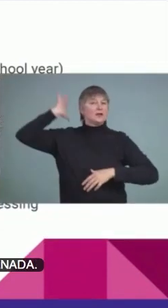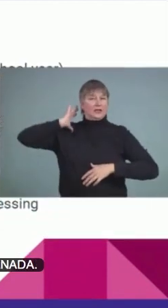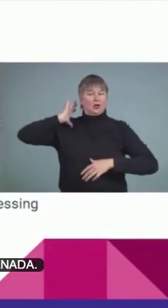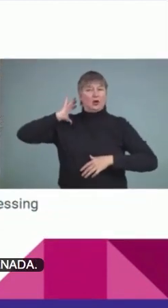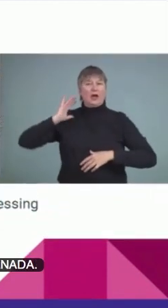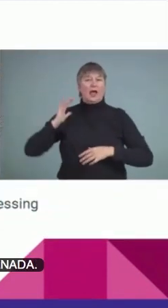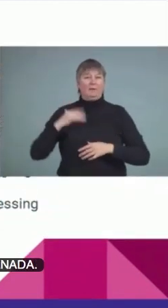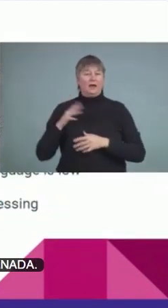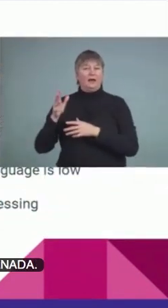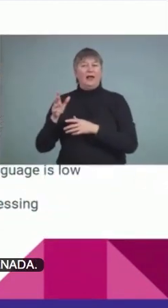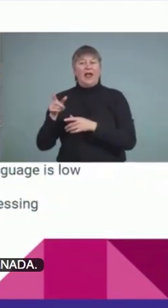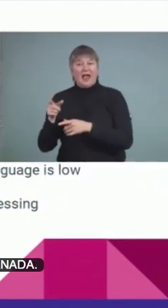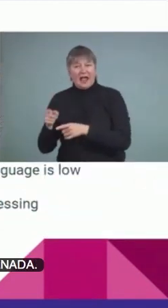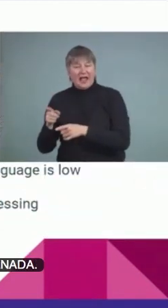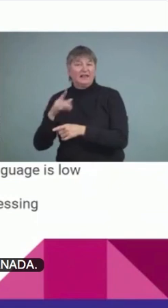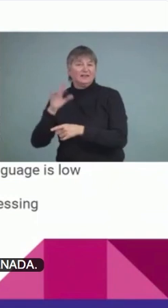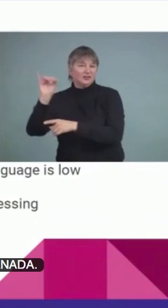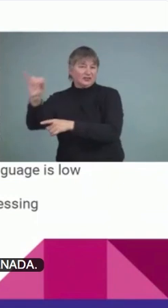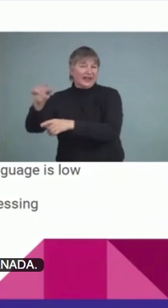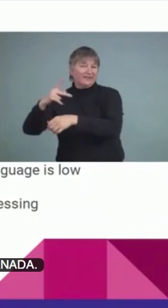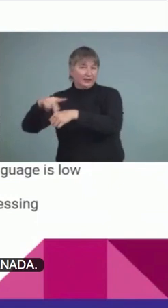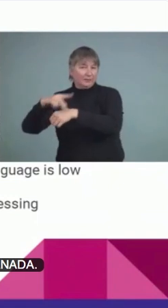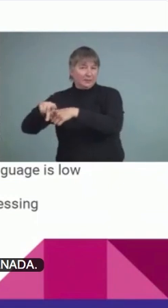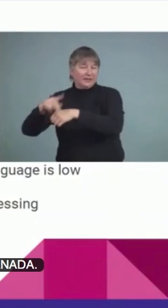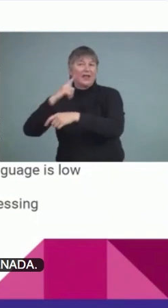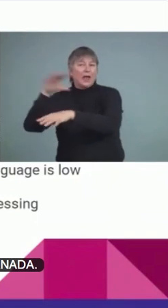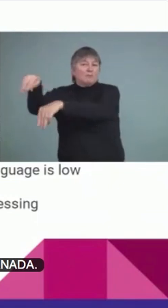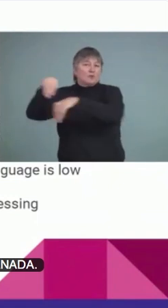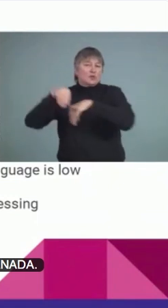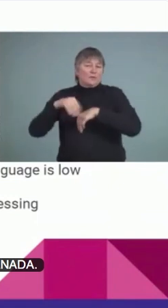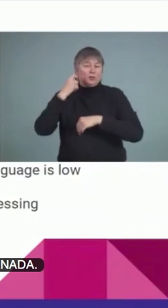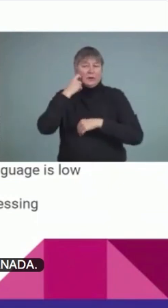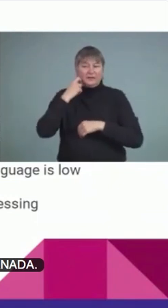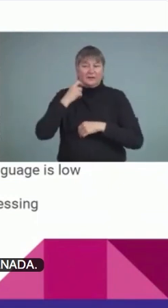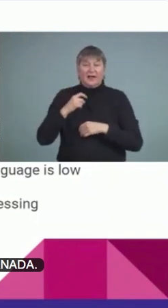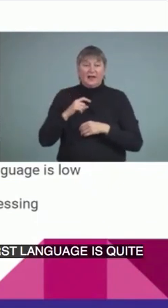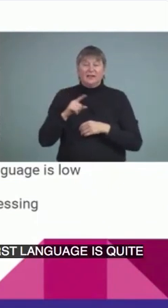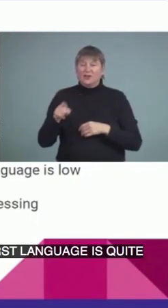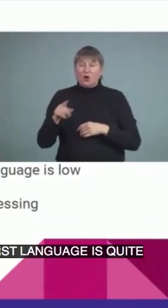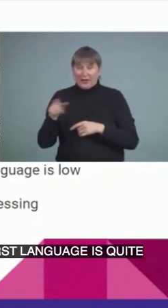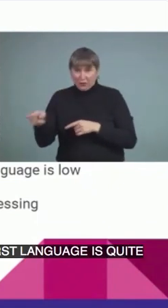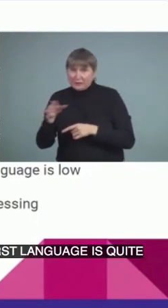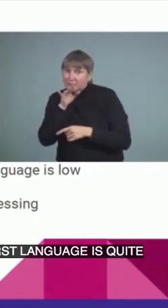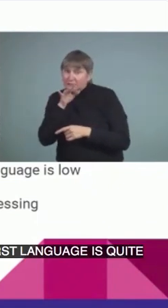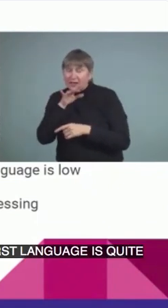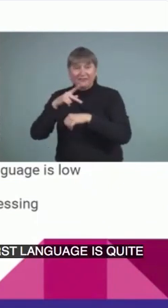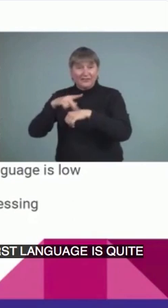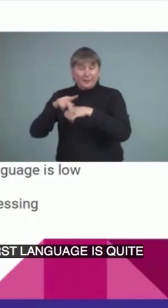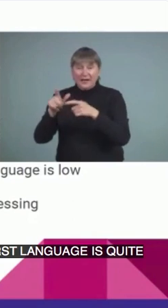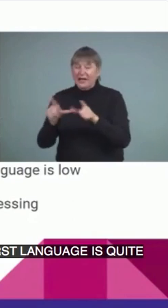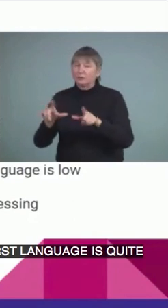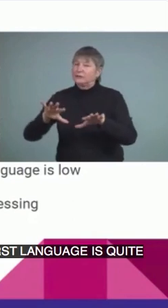her use and understanding in the first language is quite limited. Her sister's in her same class